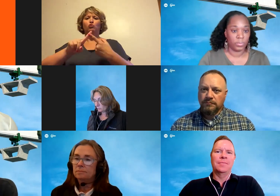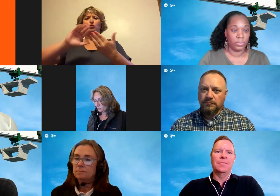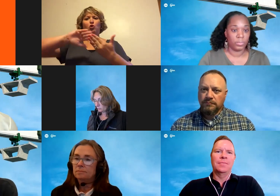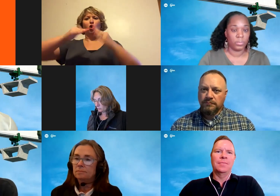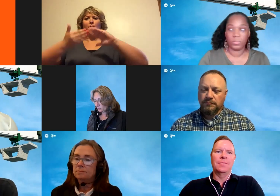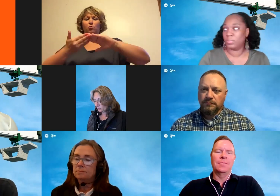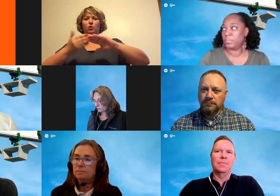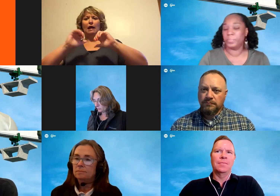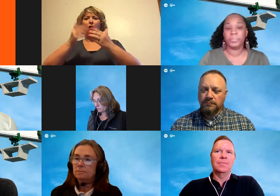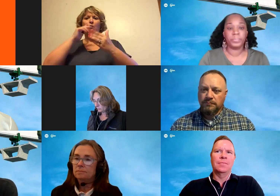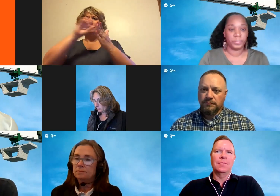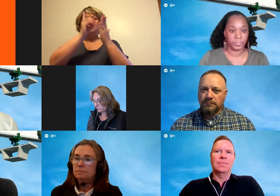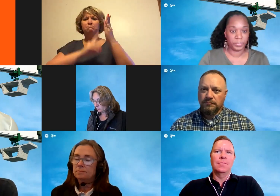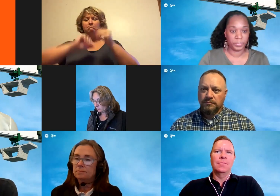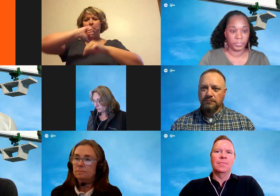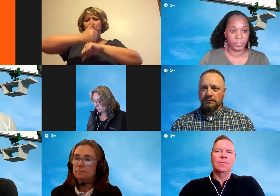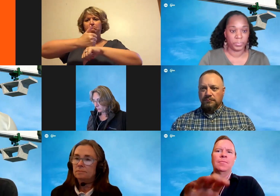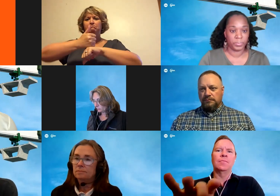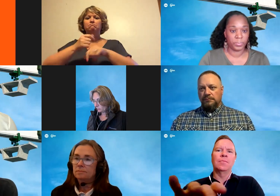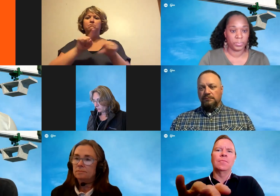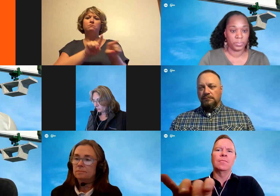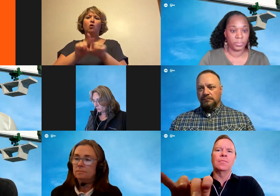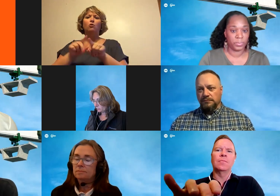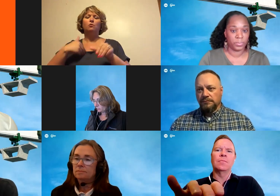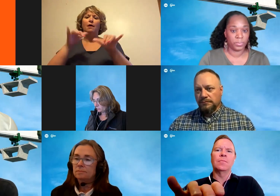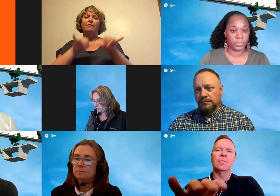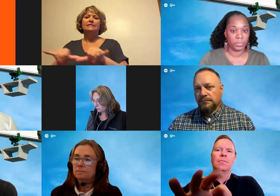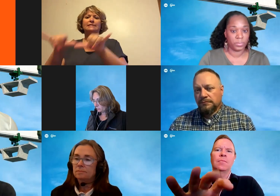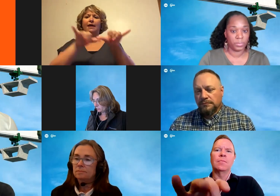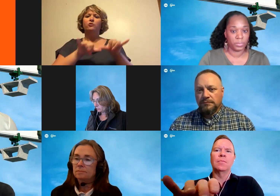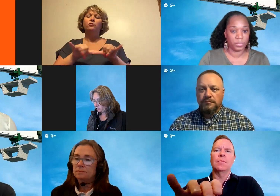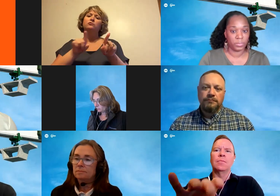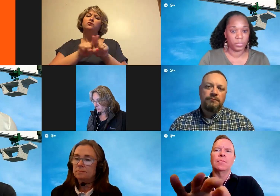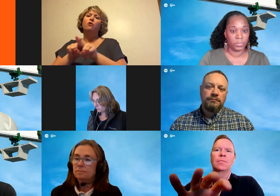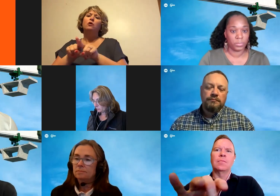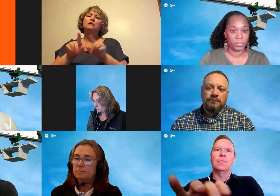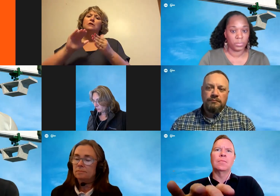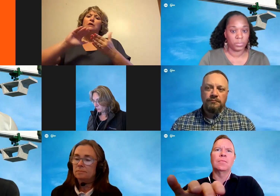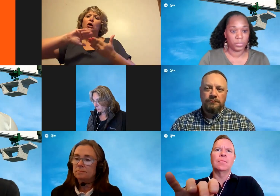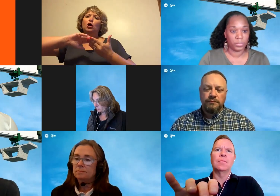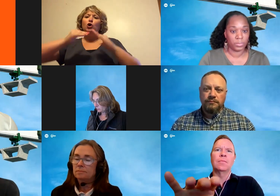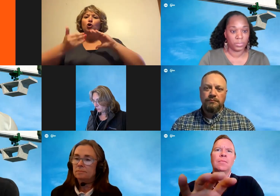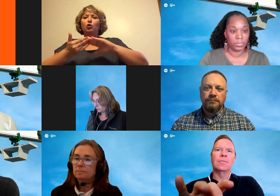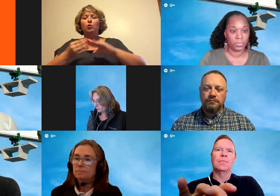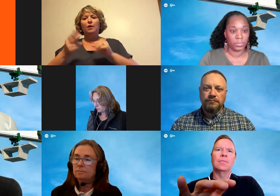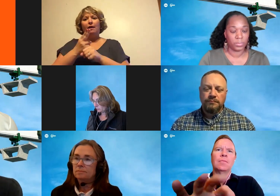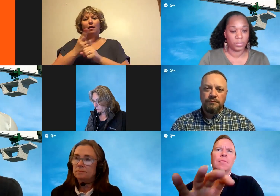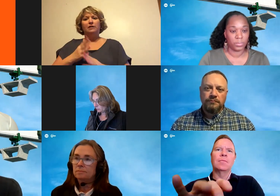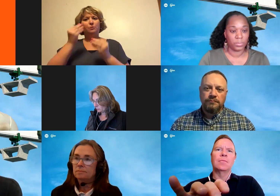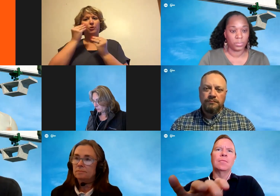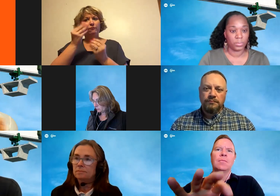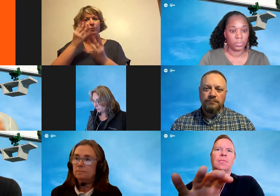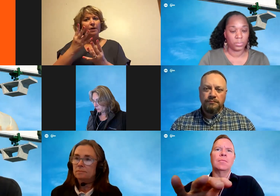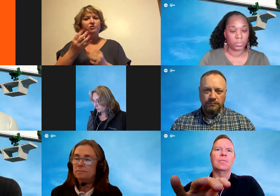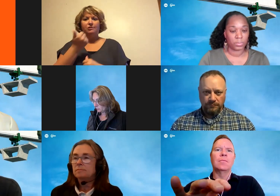We also have standards as far as community and customer information. Anytime we